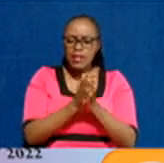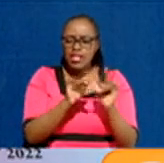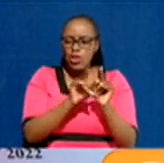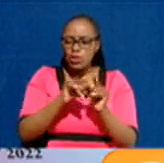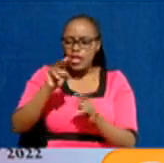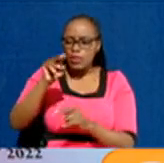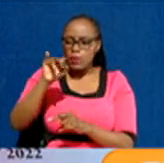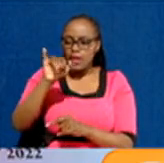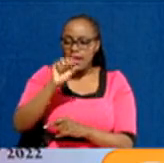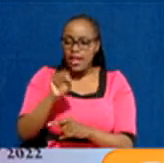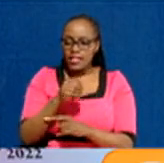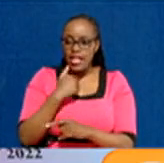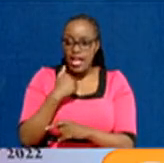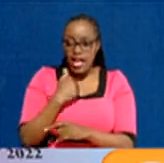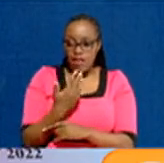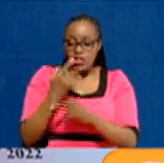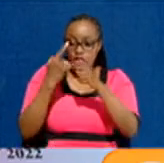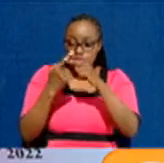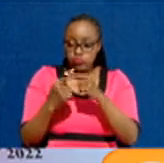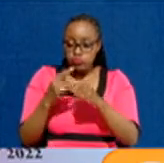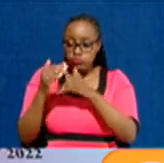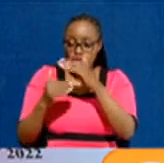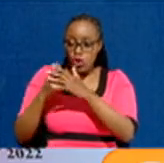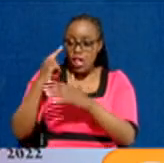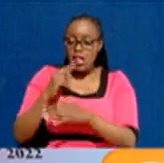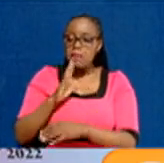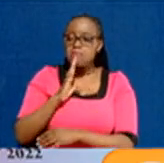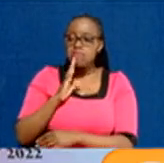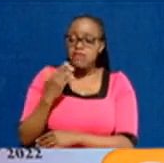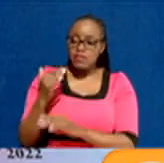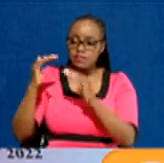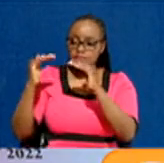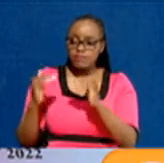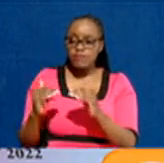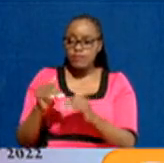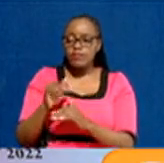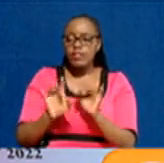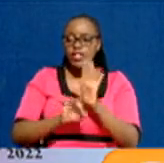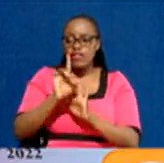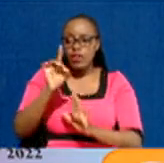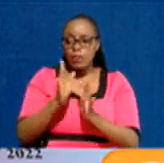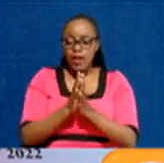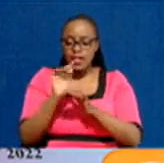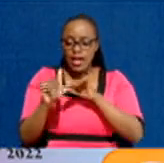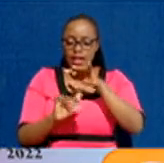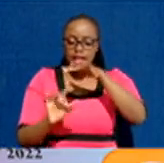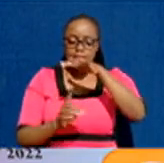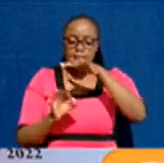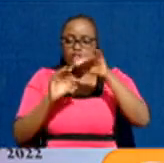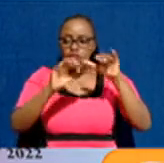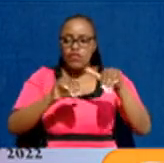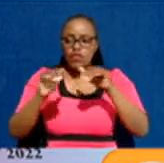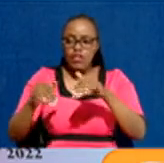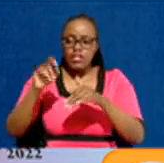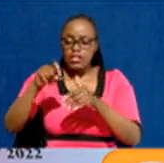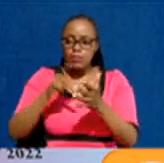14.58 billion shillings from its suppliers, followed by the State Department for Crop Development under the Ministry of Agriculture that is